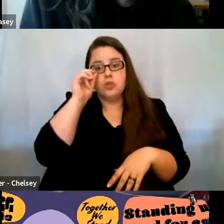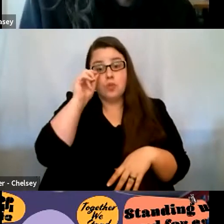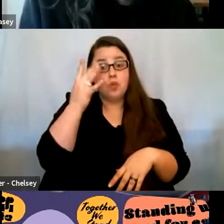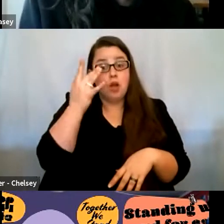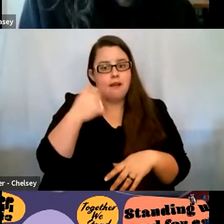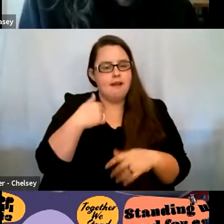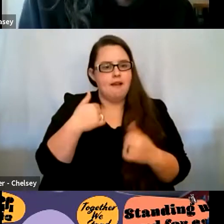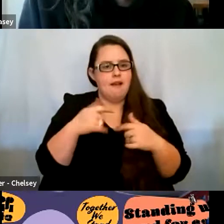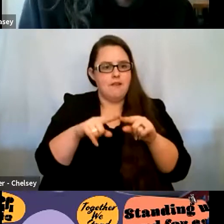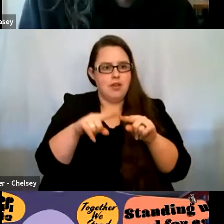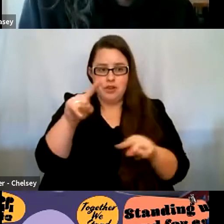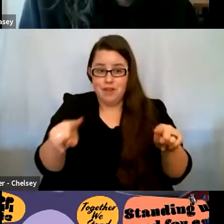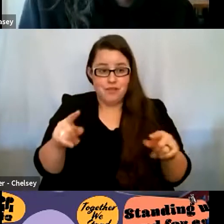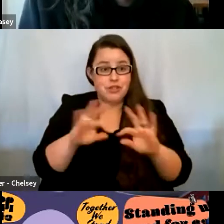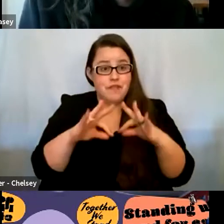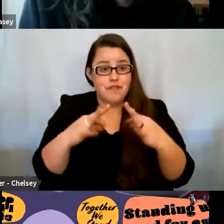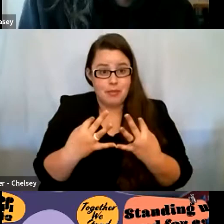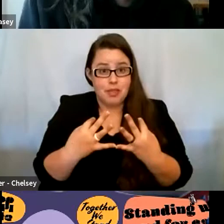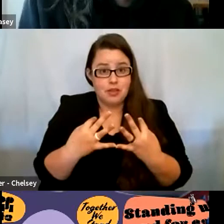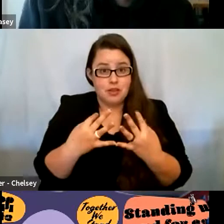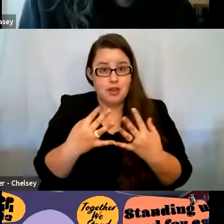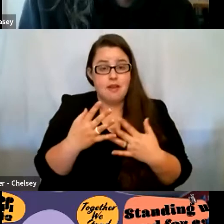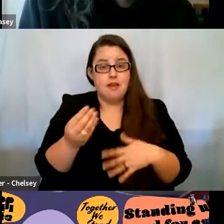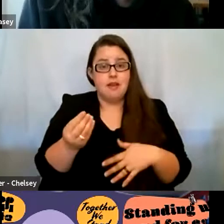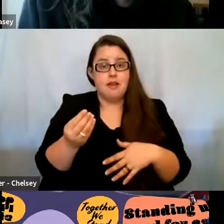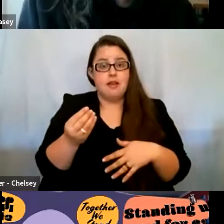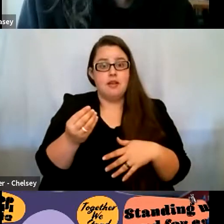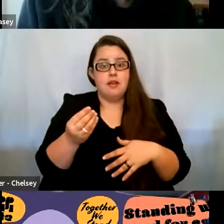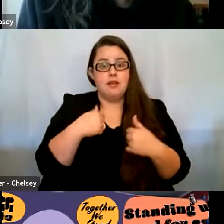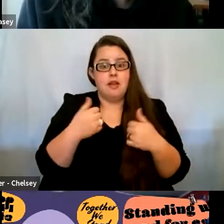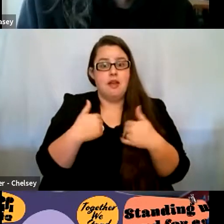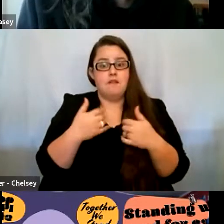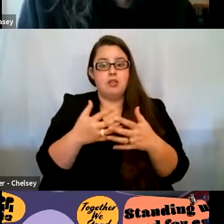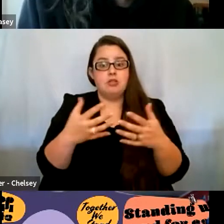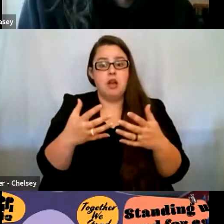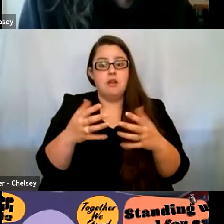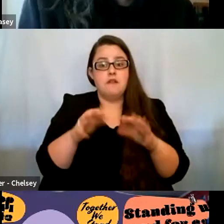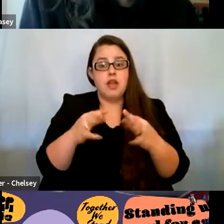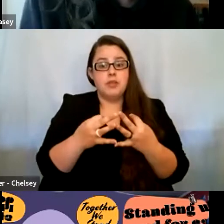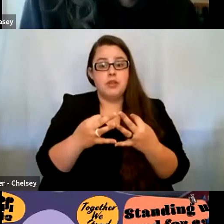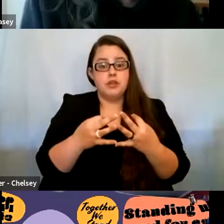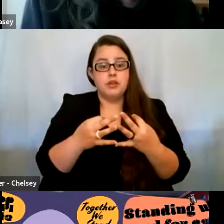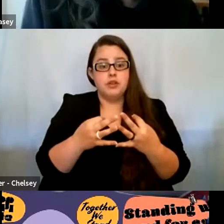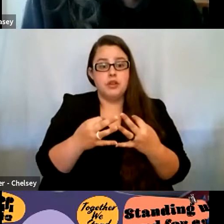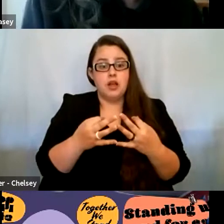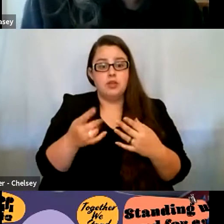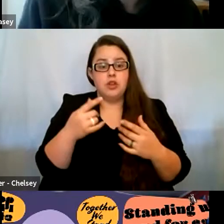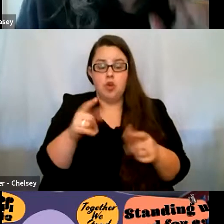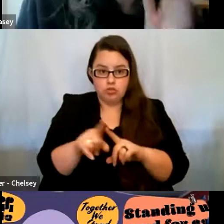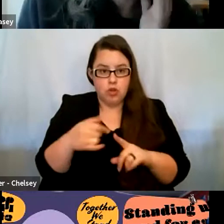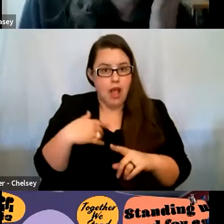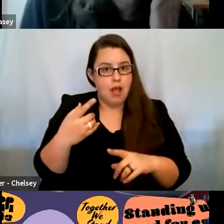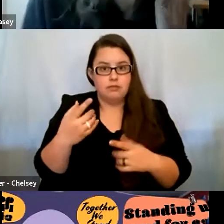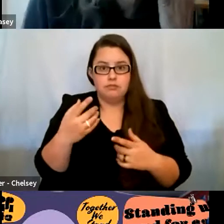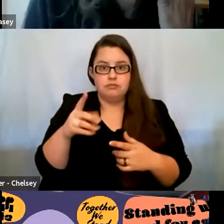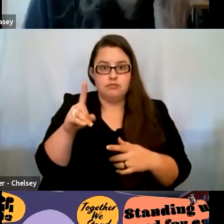super diverse family, uh, and, um, I have a lot of family members who, uh, also have doctorate degrees,